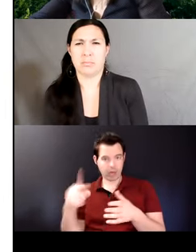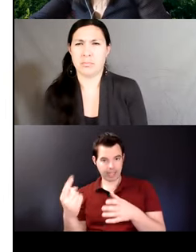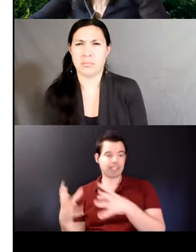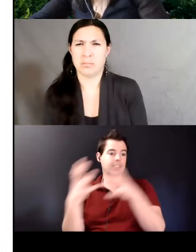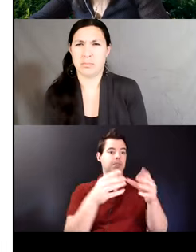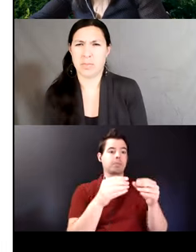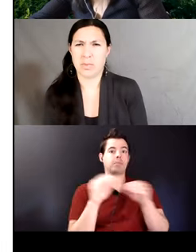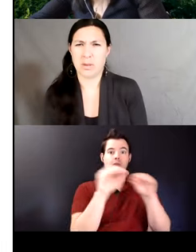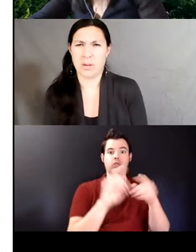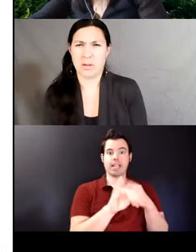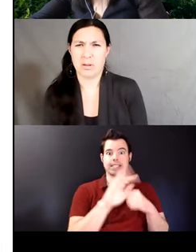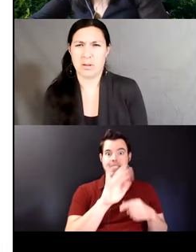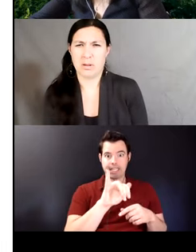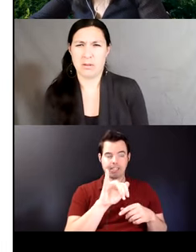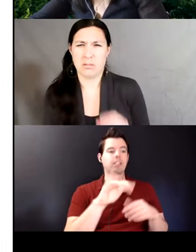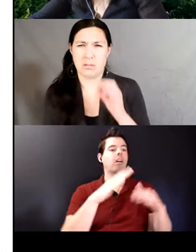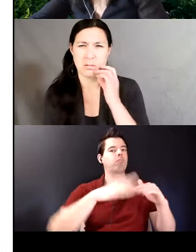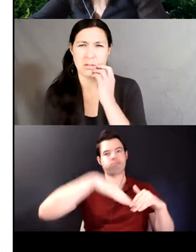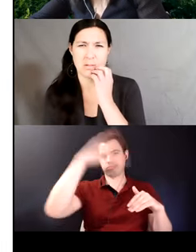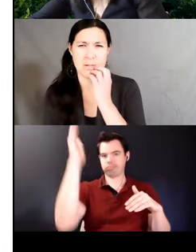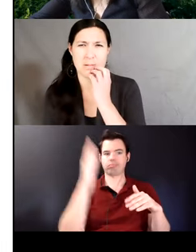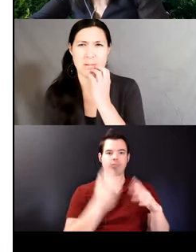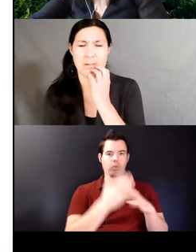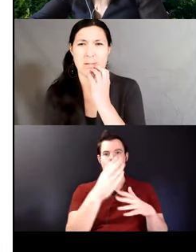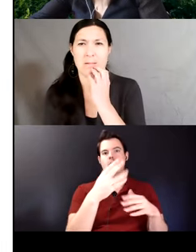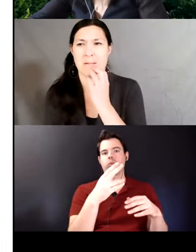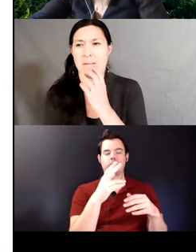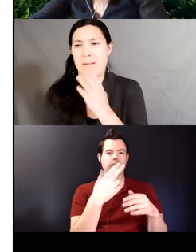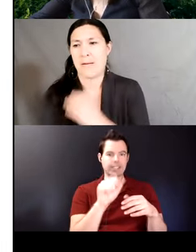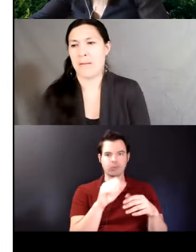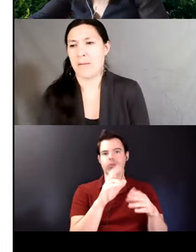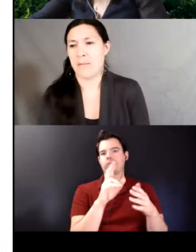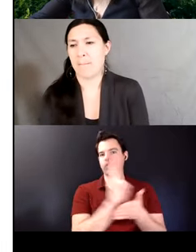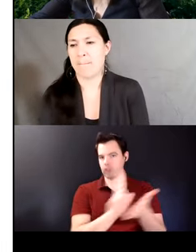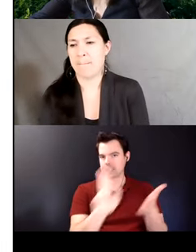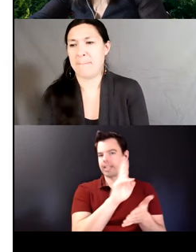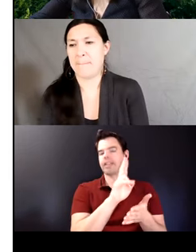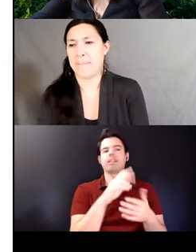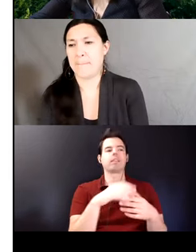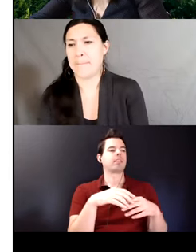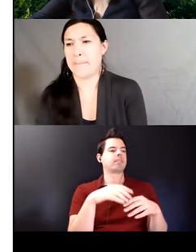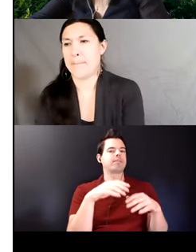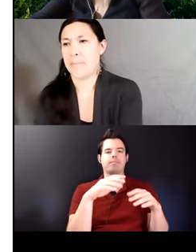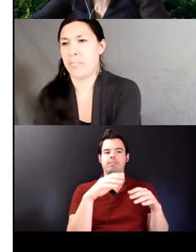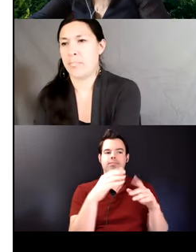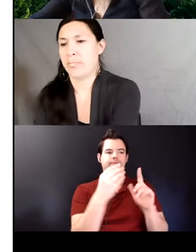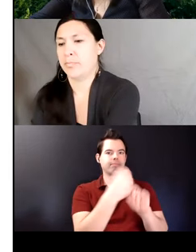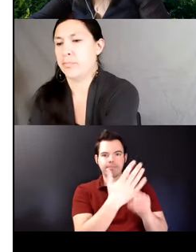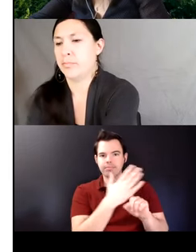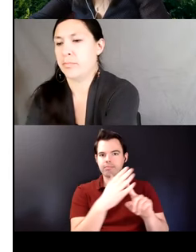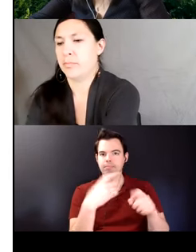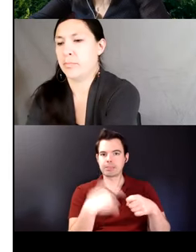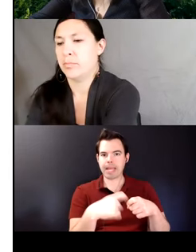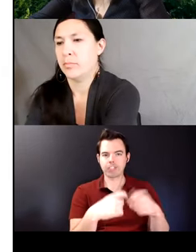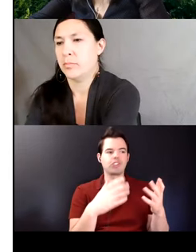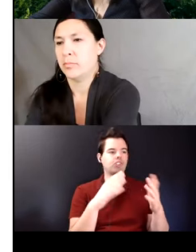finished college education there they attended university education they are exposed to Spanish in their everyday life